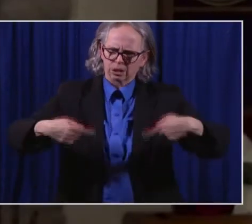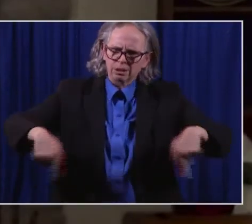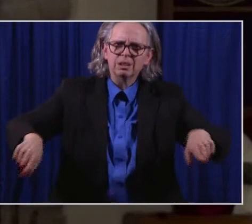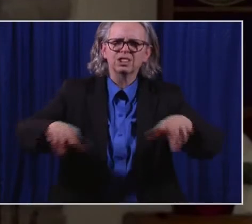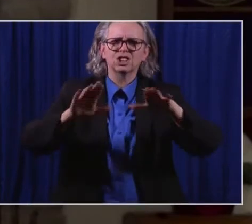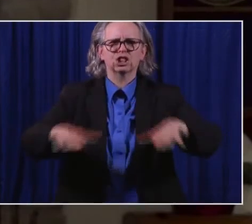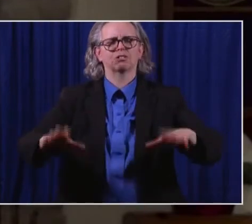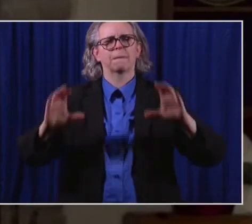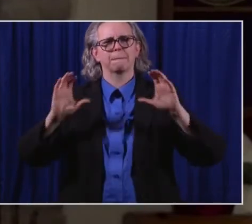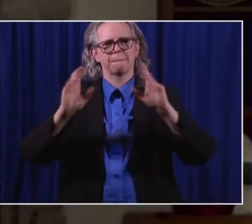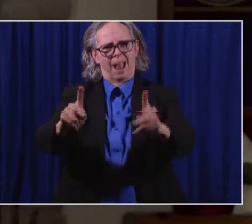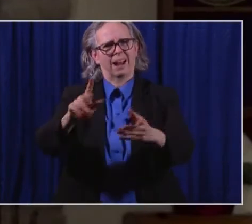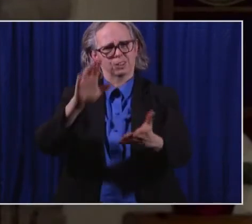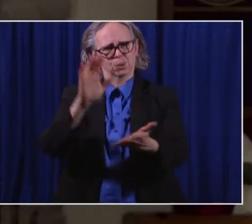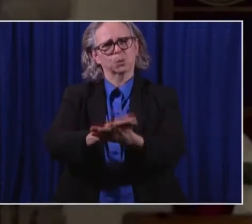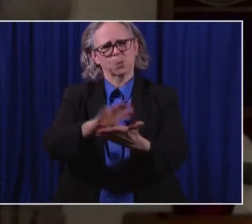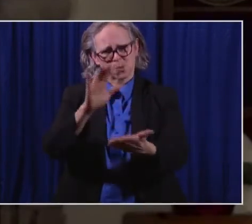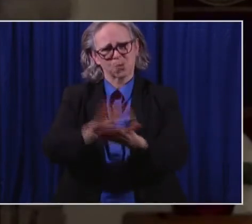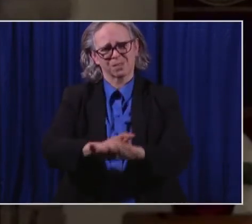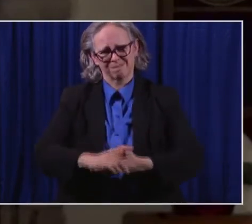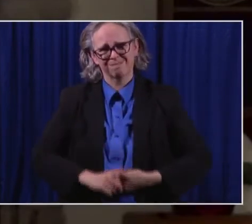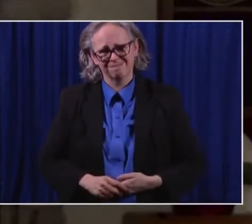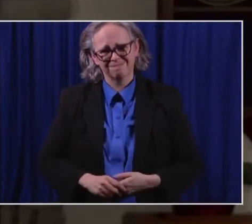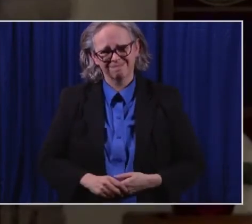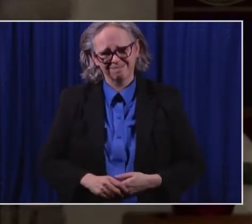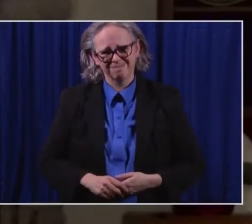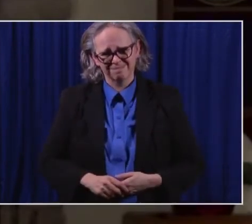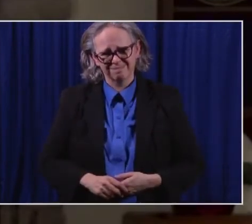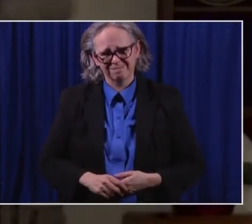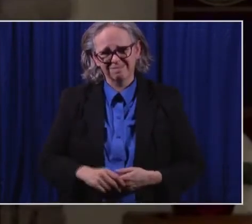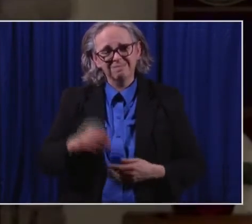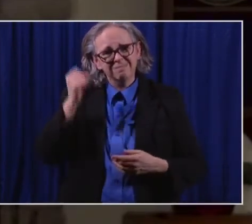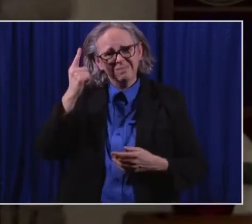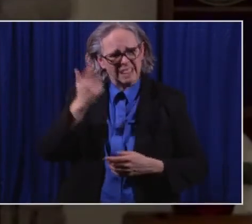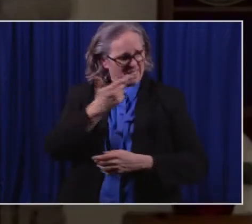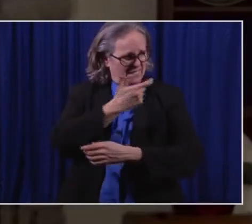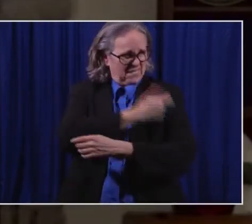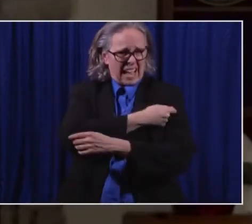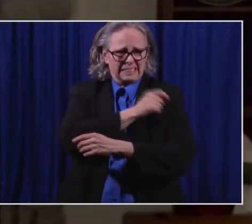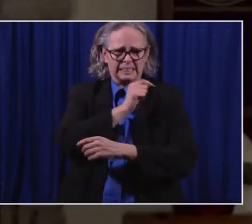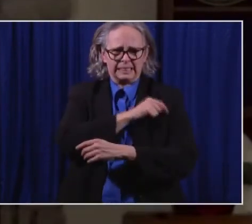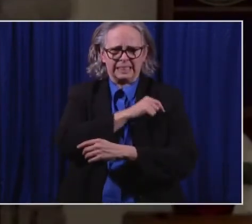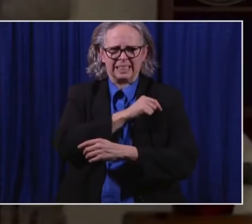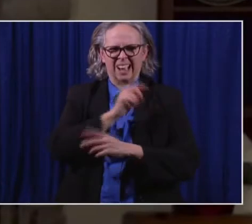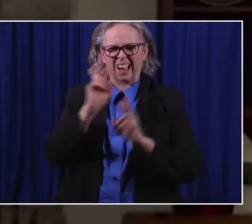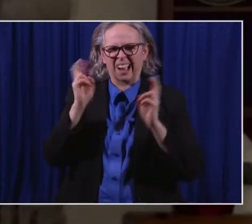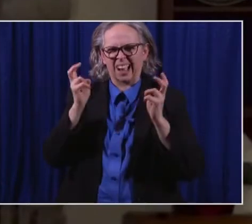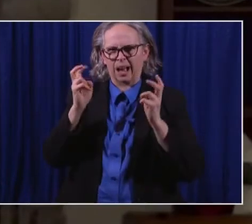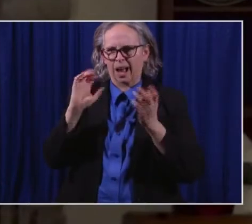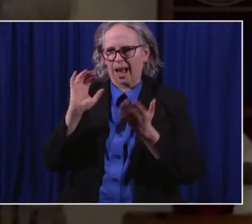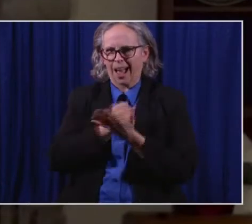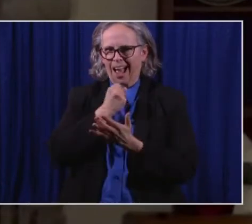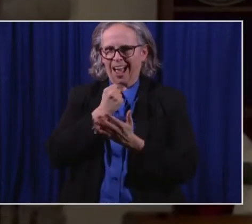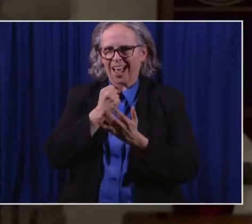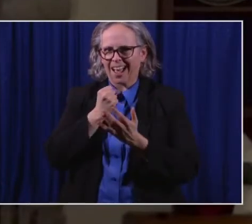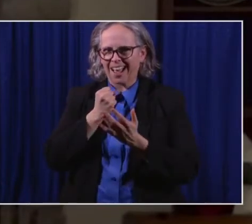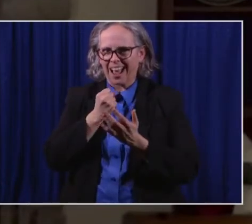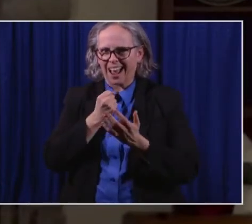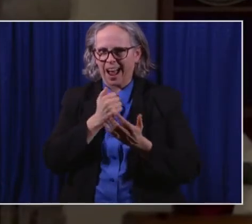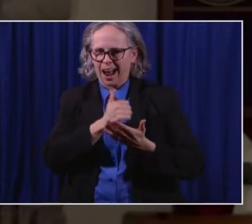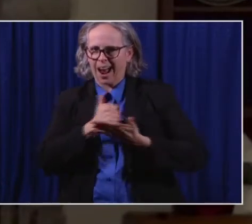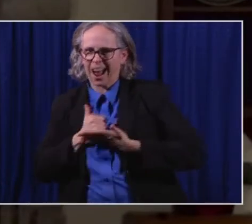school. Um, the vaccine gives us a tool, uh, that schools did not have,